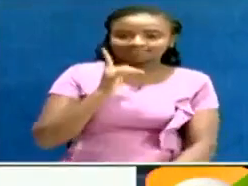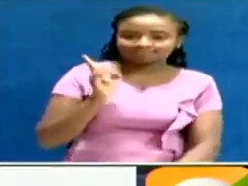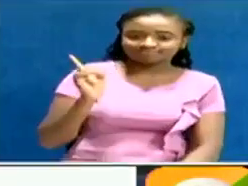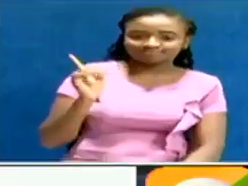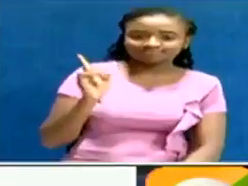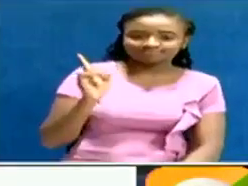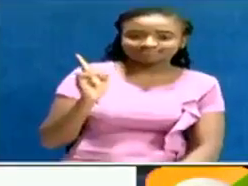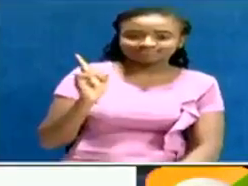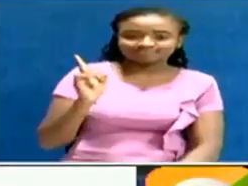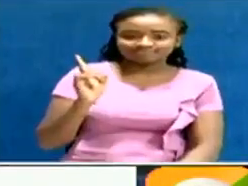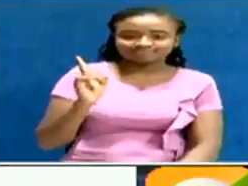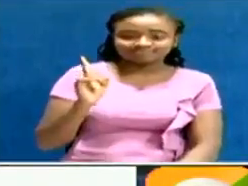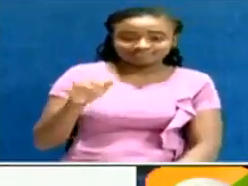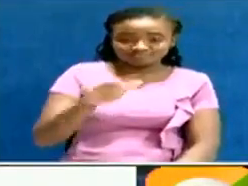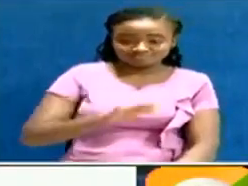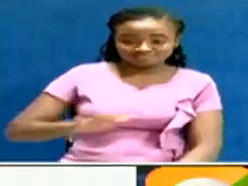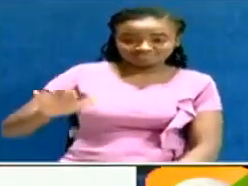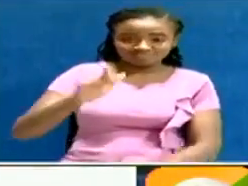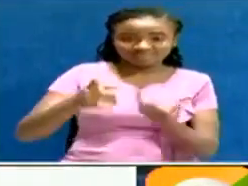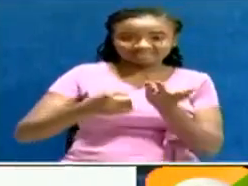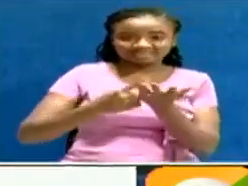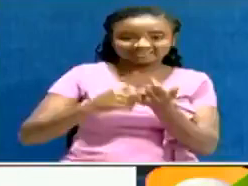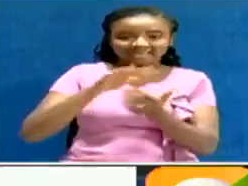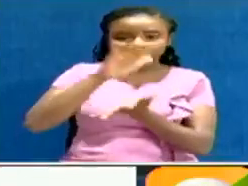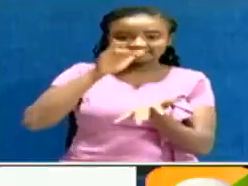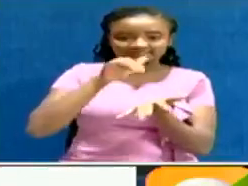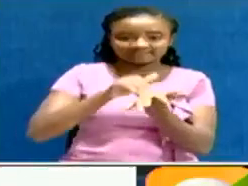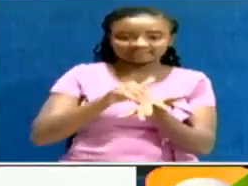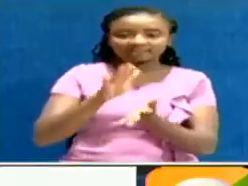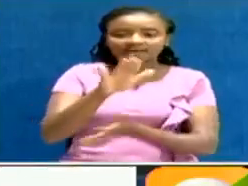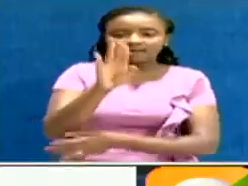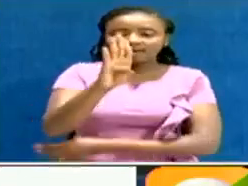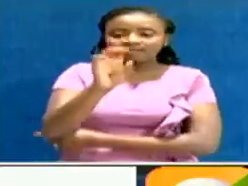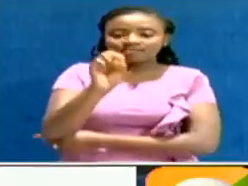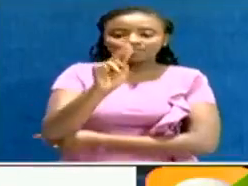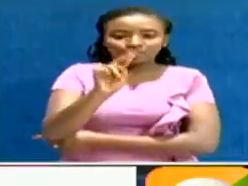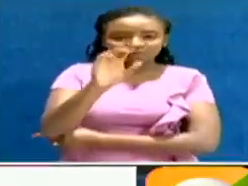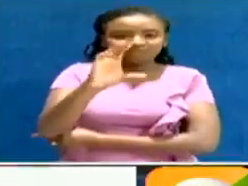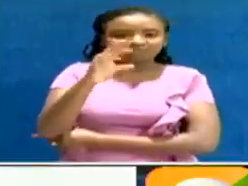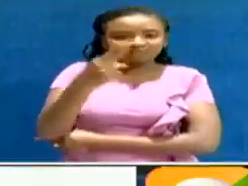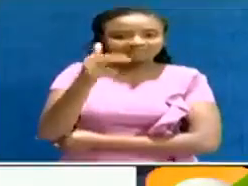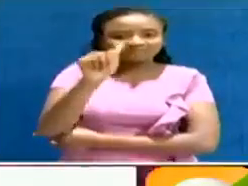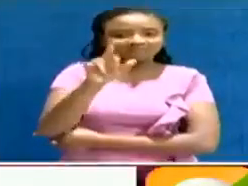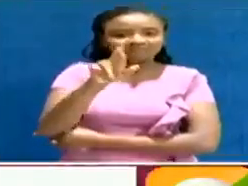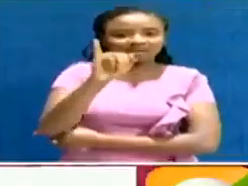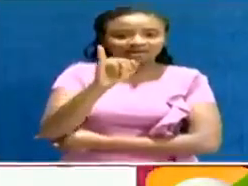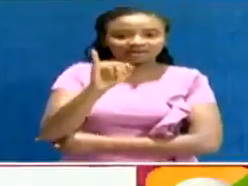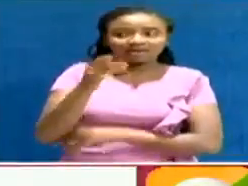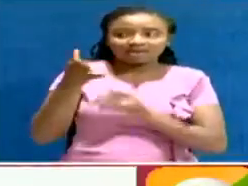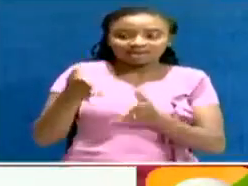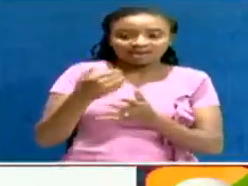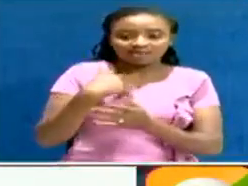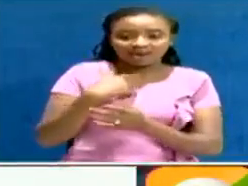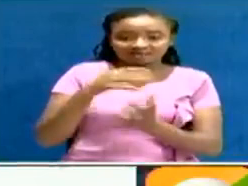Sunneka City of Hall, which is the constituency telling centre in the Bonchari by election. And right now, the results are streaming in. We have